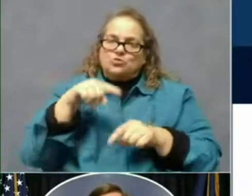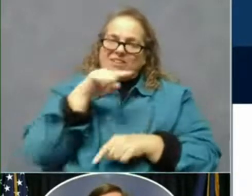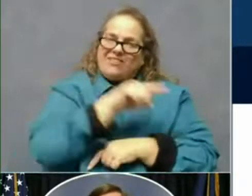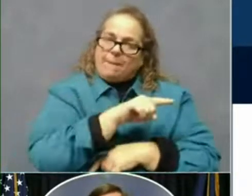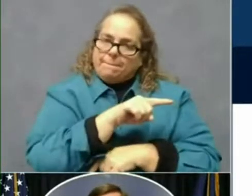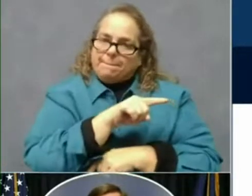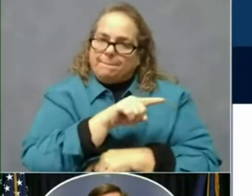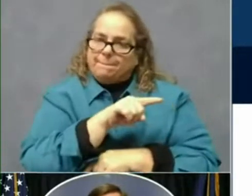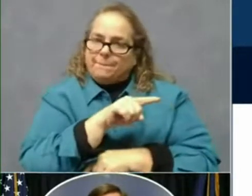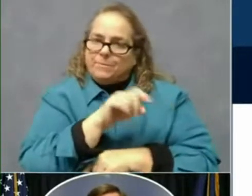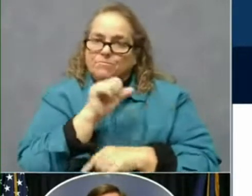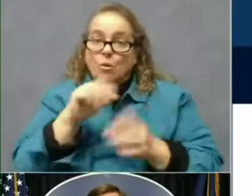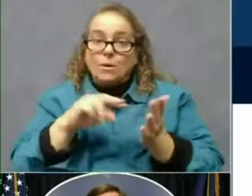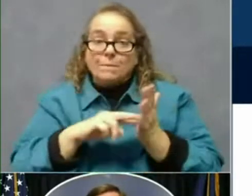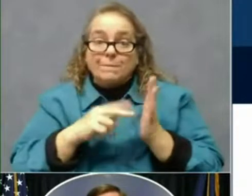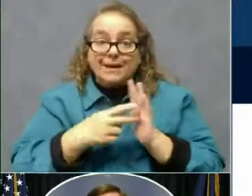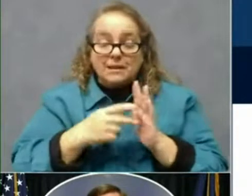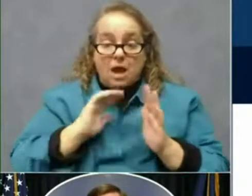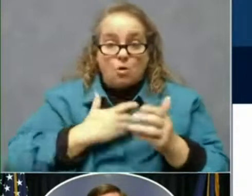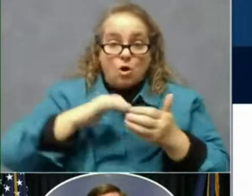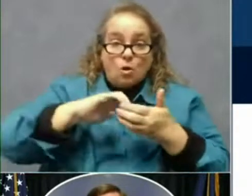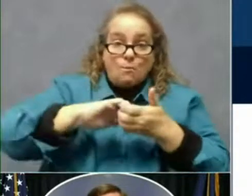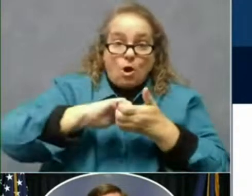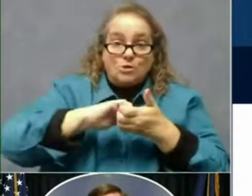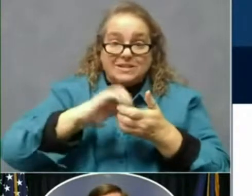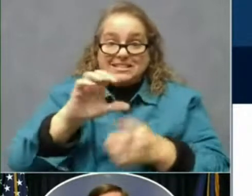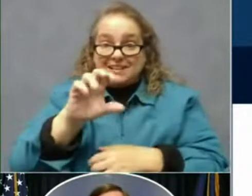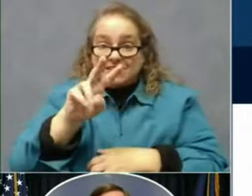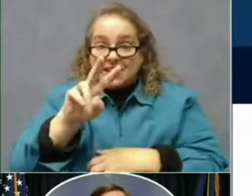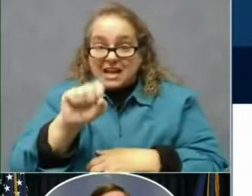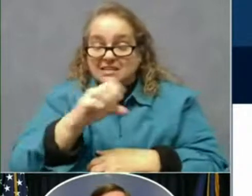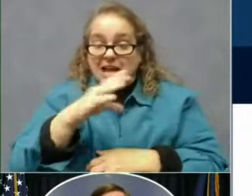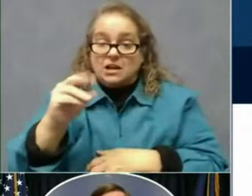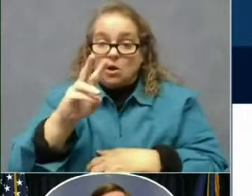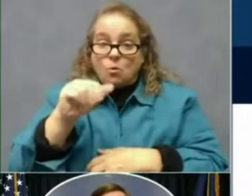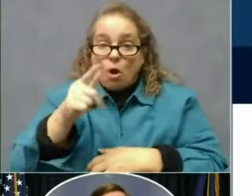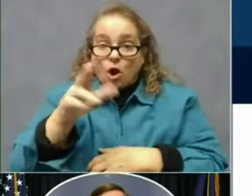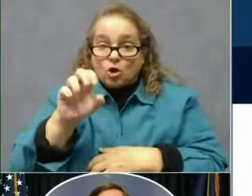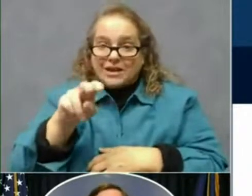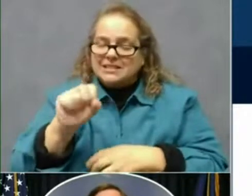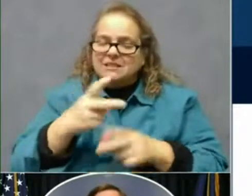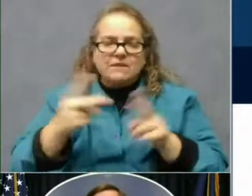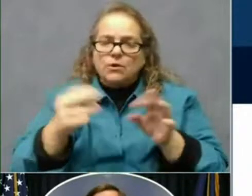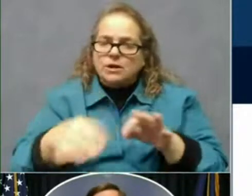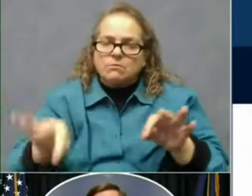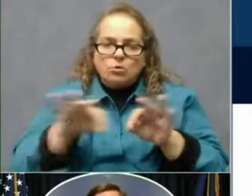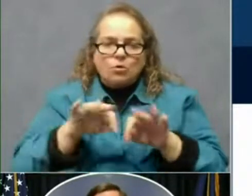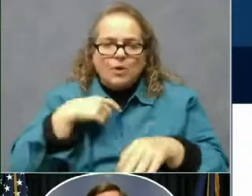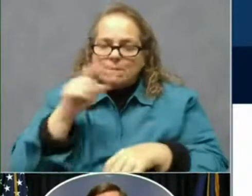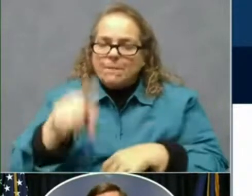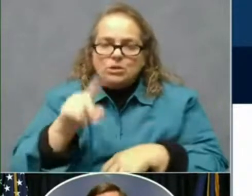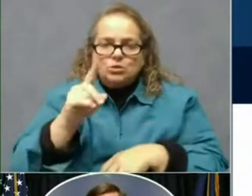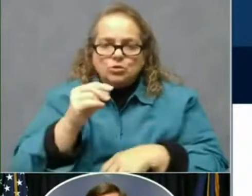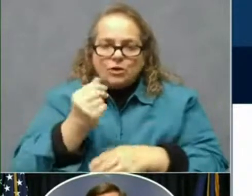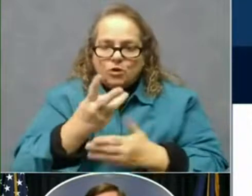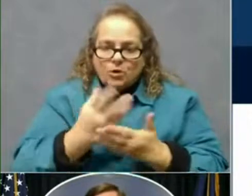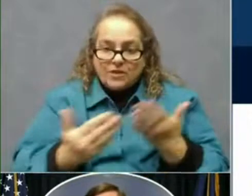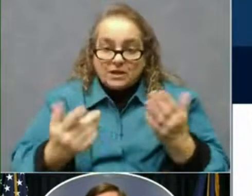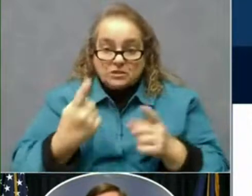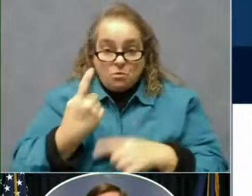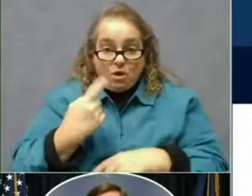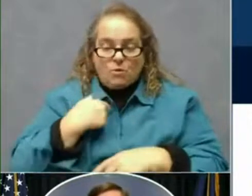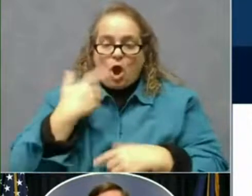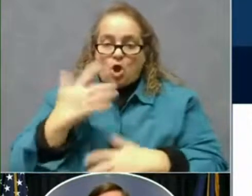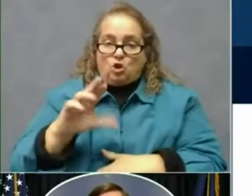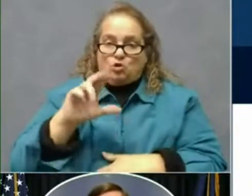be really important in our partnership with CVS and Walgreens that we do a couple things. One thing that we've already reached out is we are